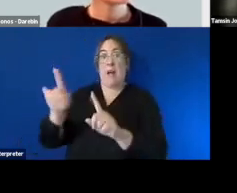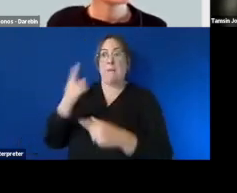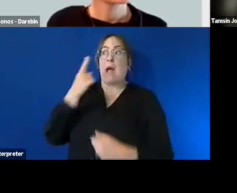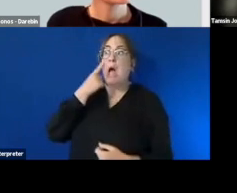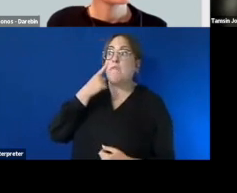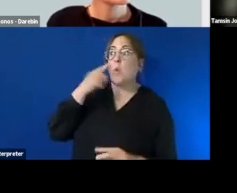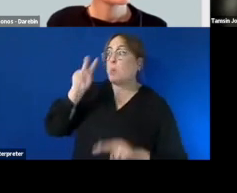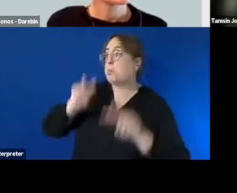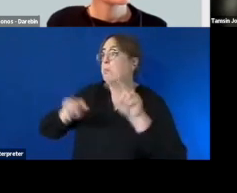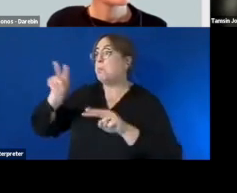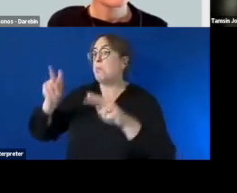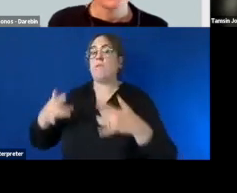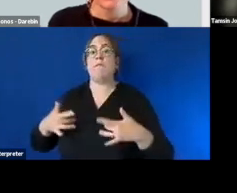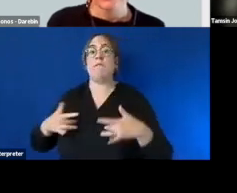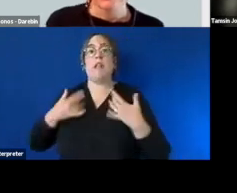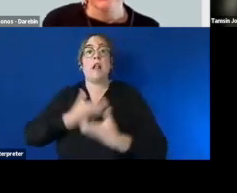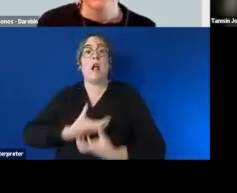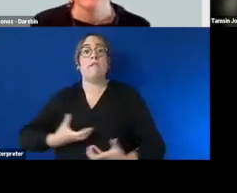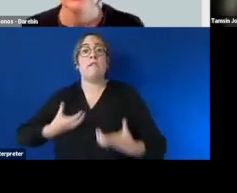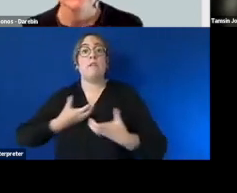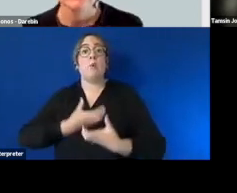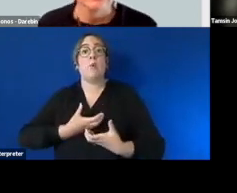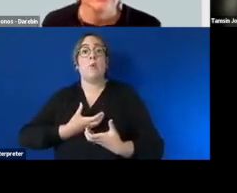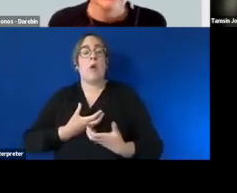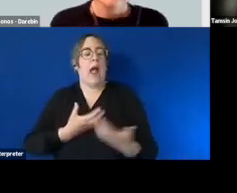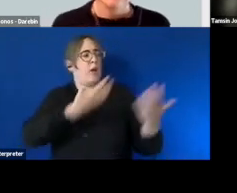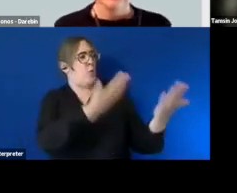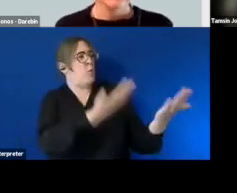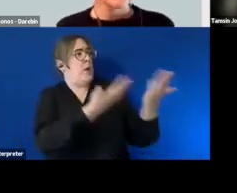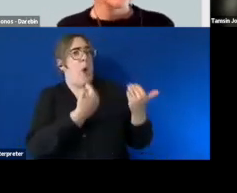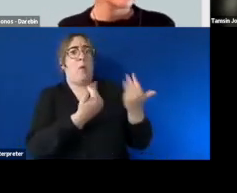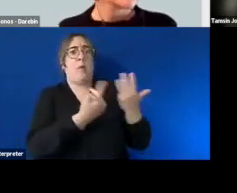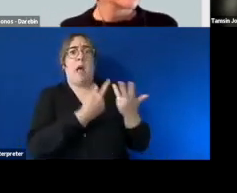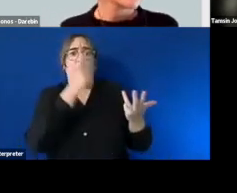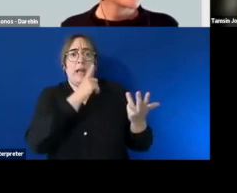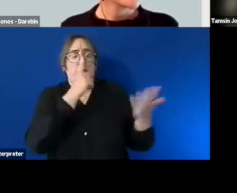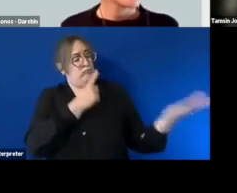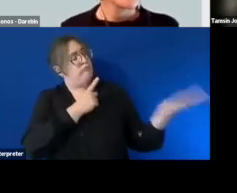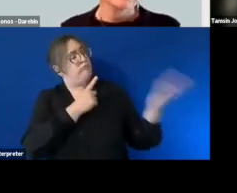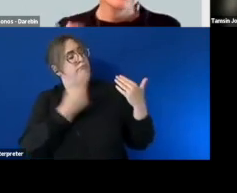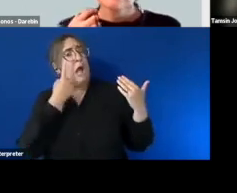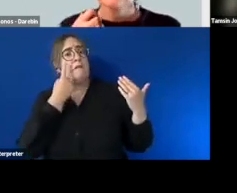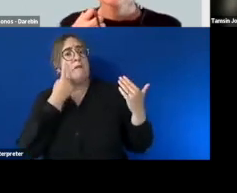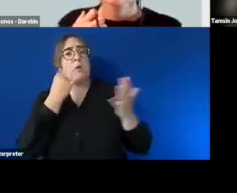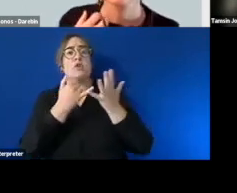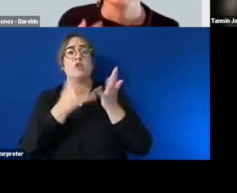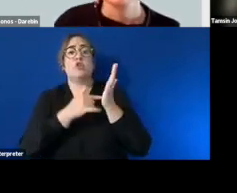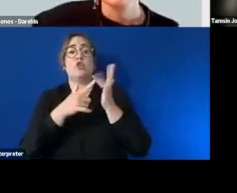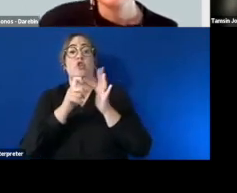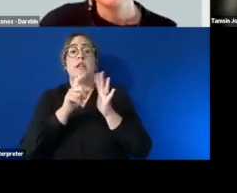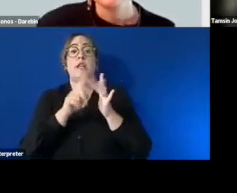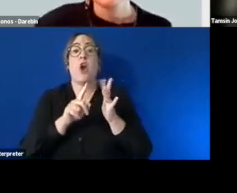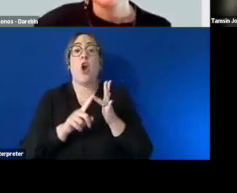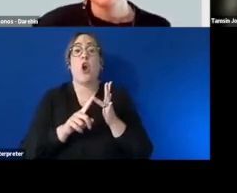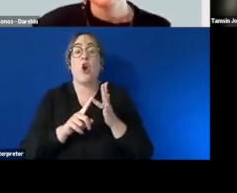love welcoming people into uh normally we love welcoming people into our studio space just so they can see